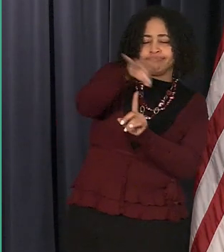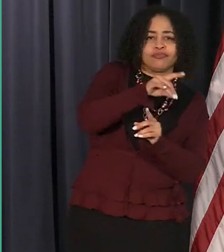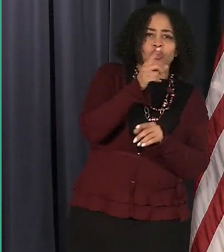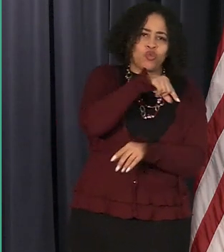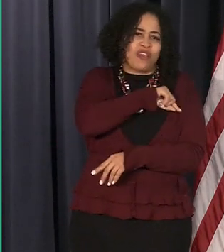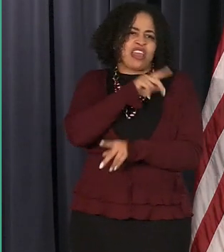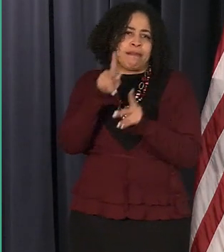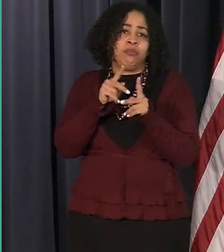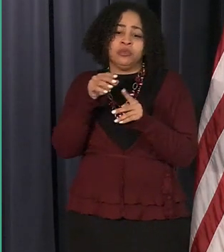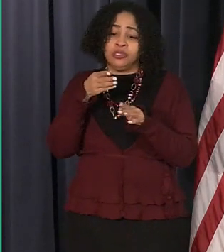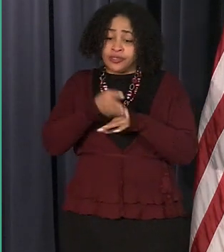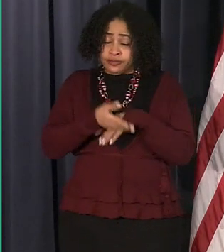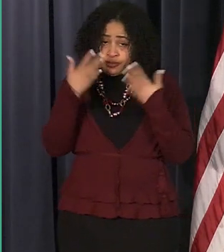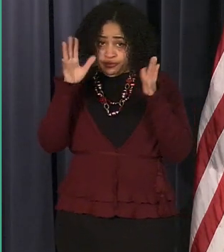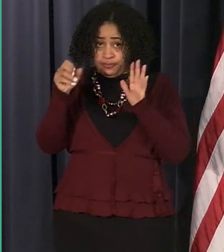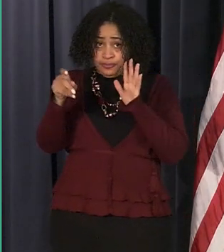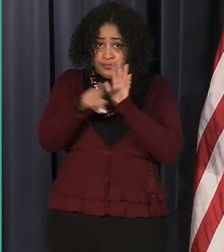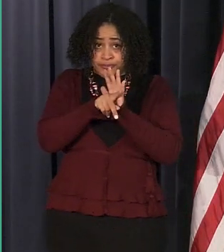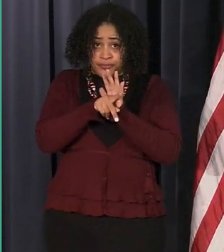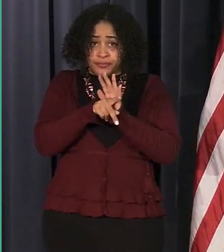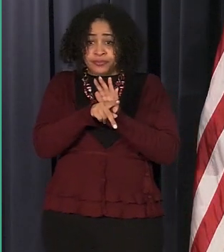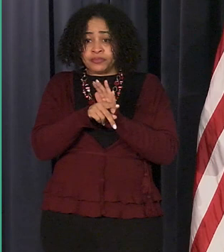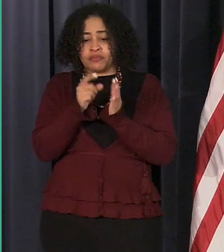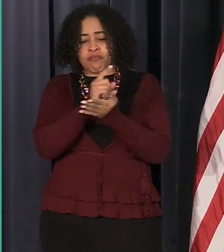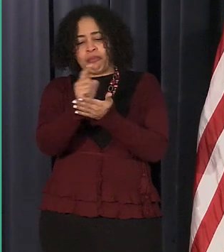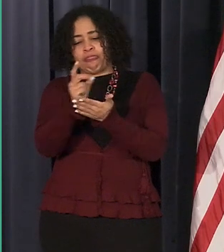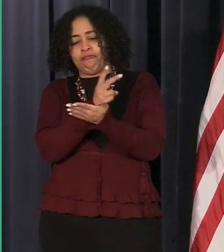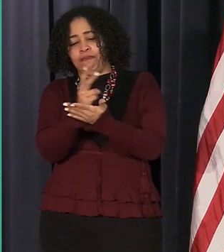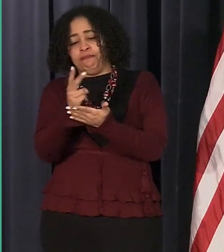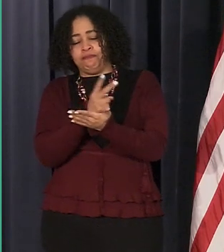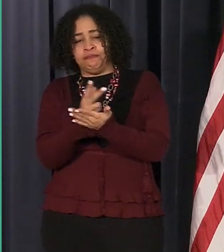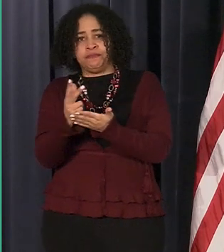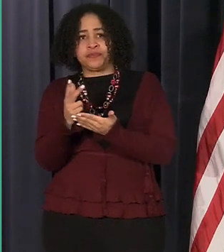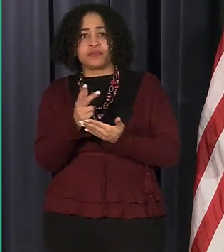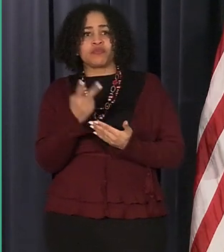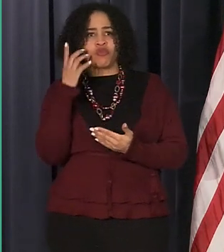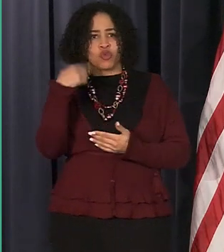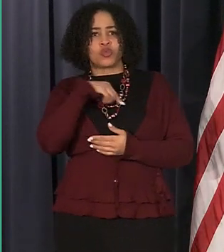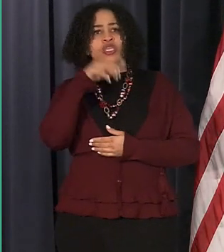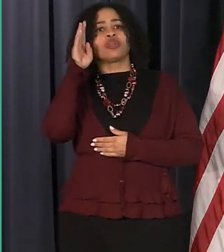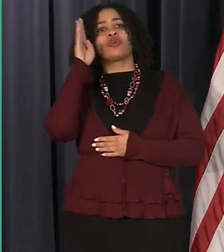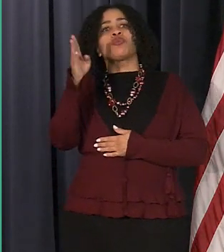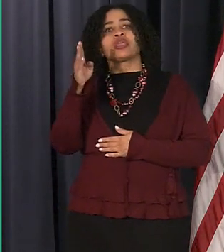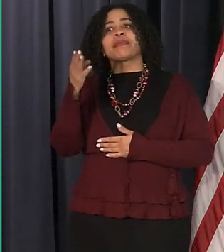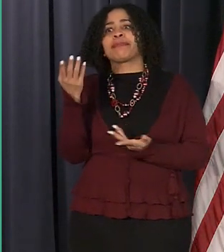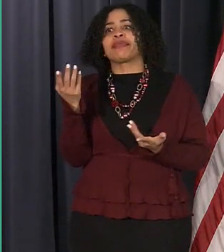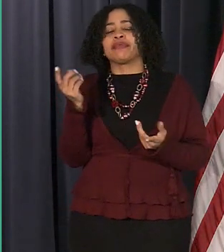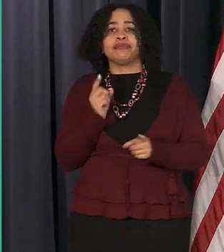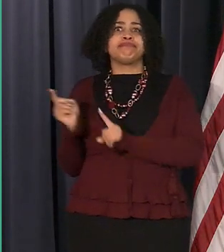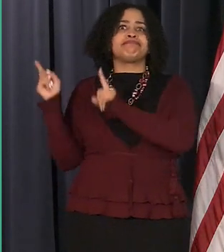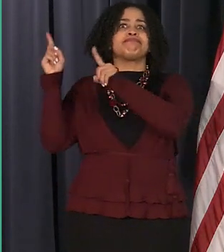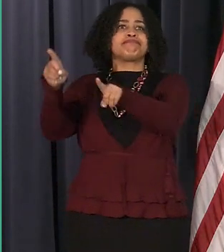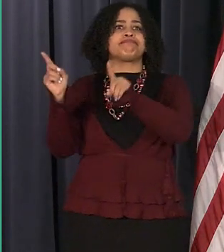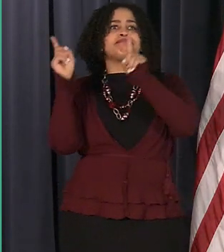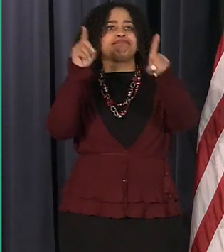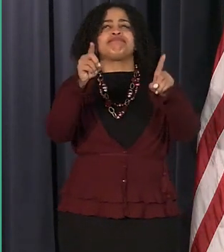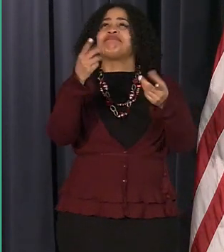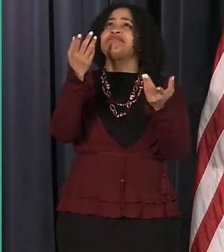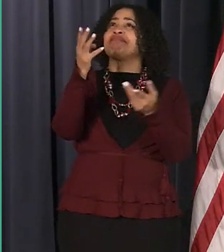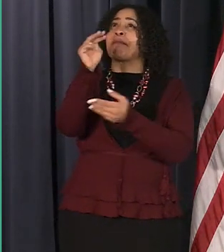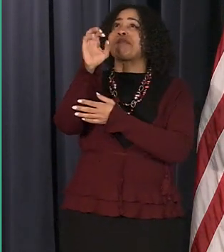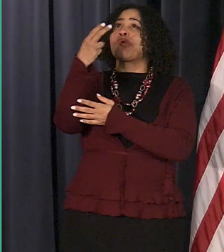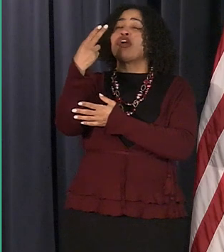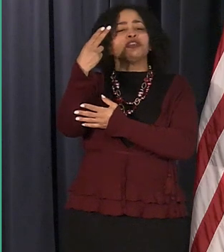approved in the next couple of weeks uh we are going to be out in in visiting neighbors by when march